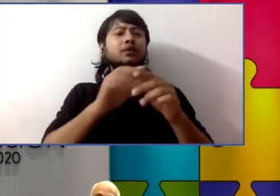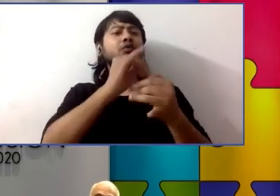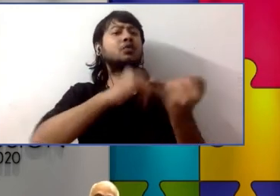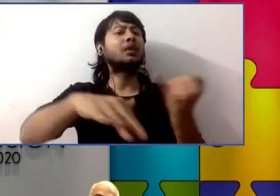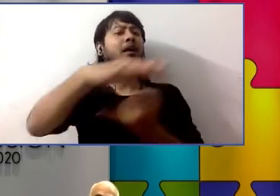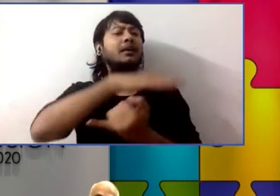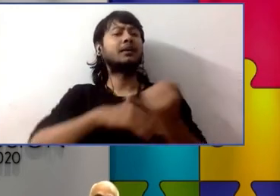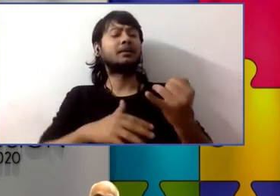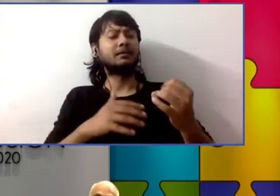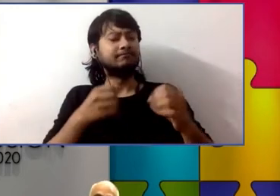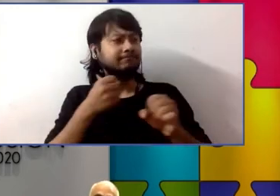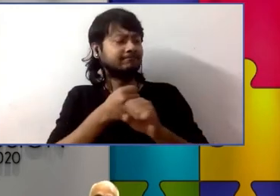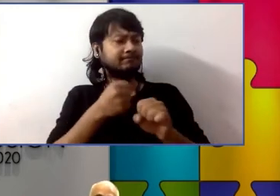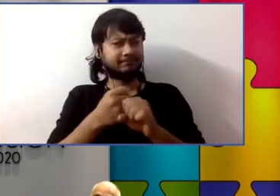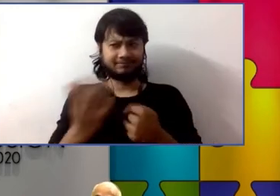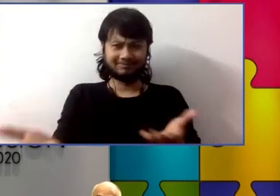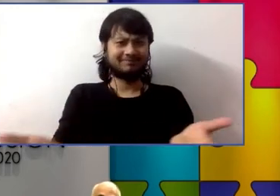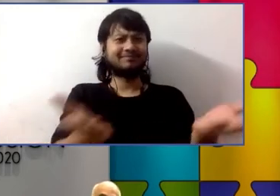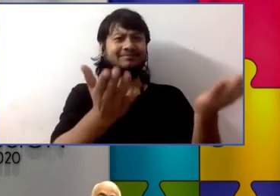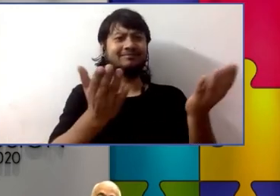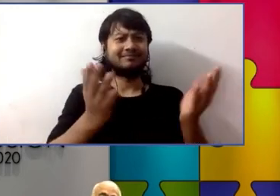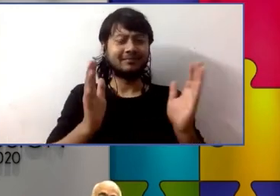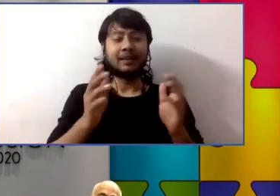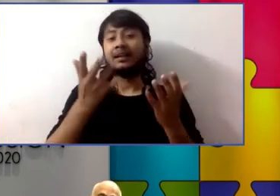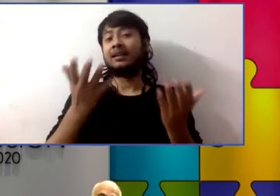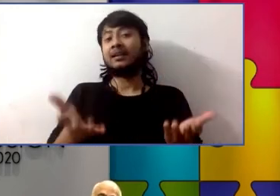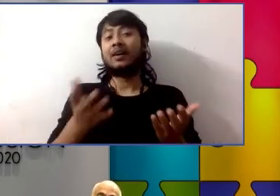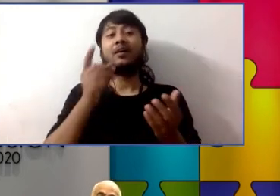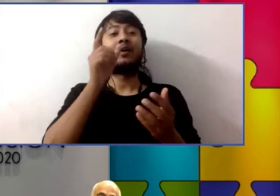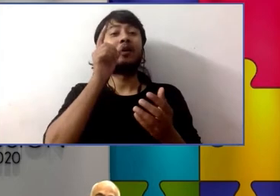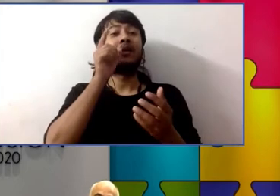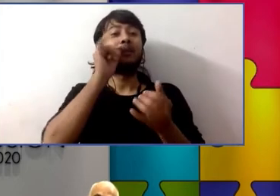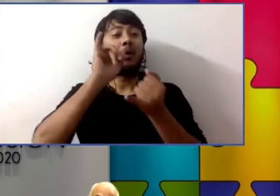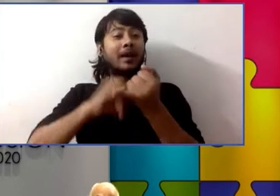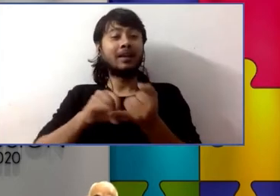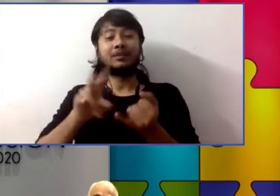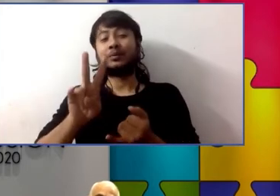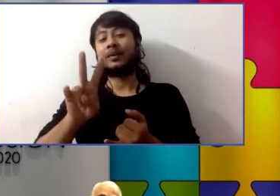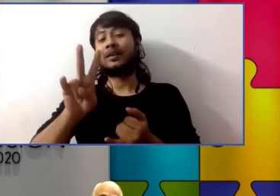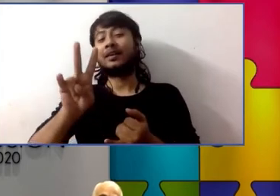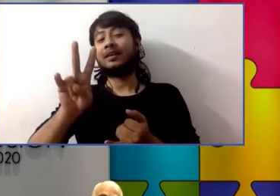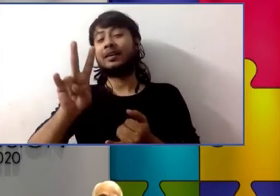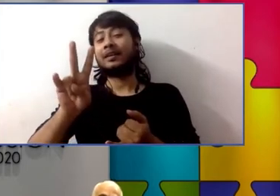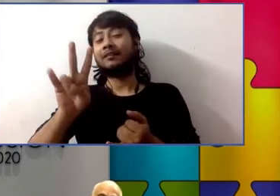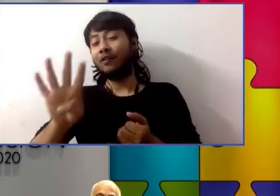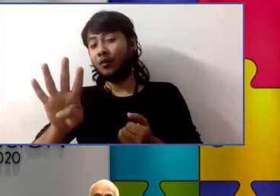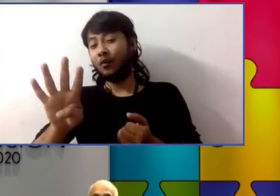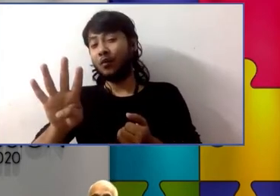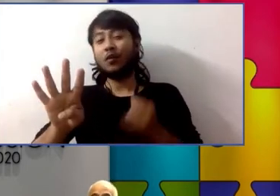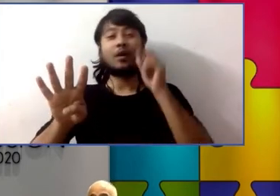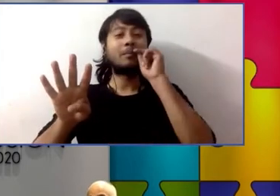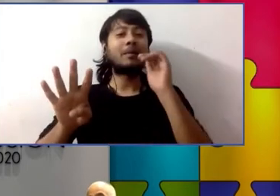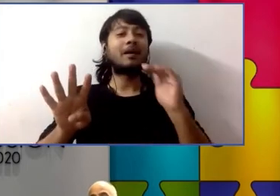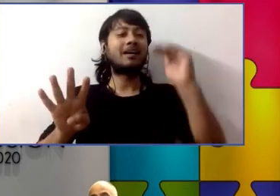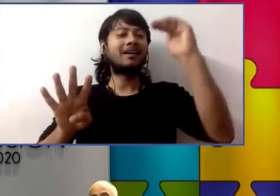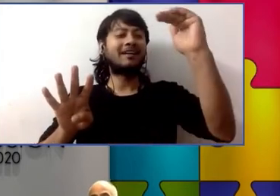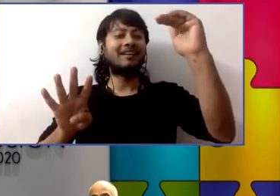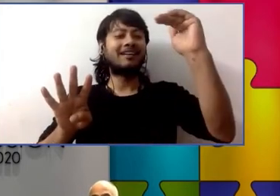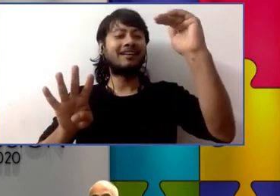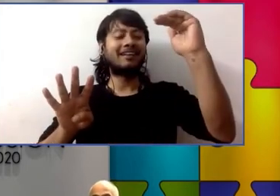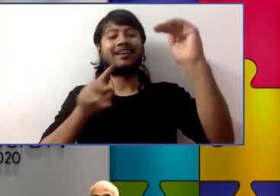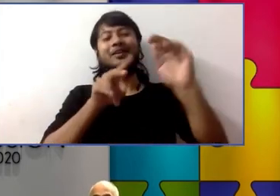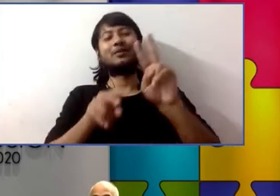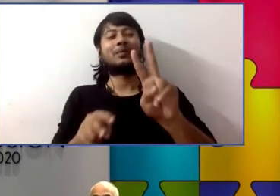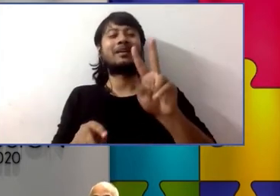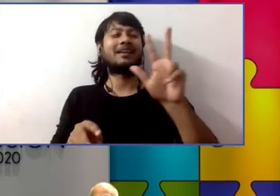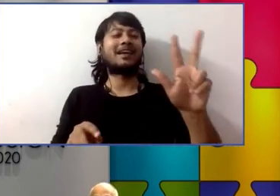and his brother isaiah are now 24 and 20 years old and still very very close um and in his upper levels